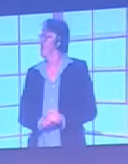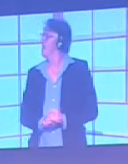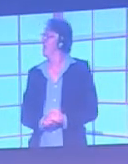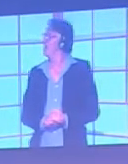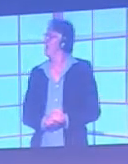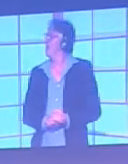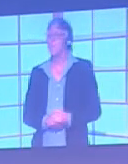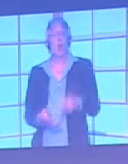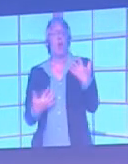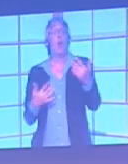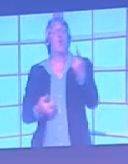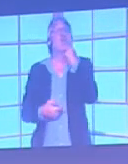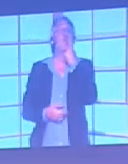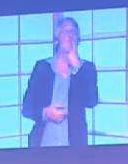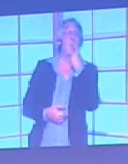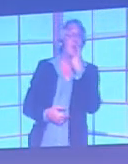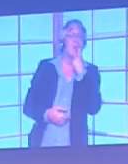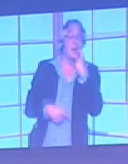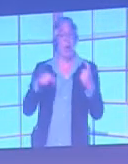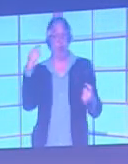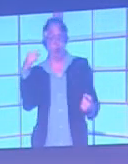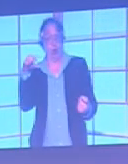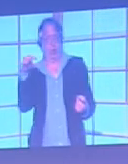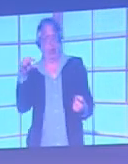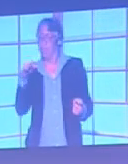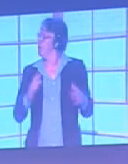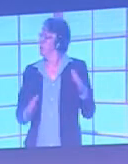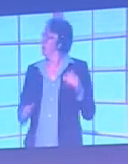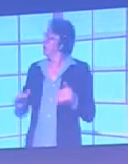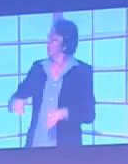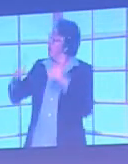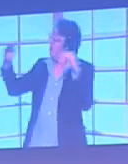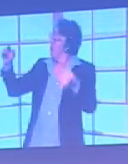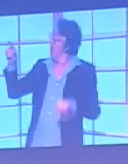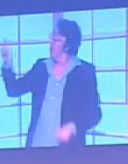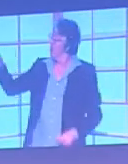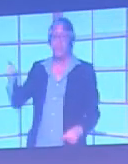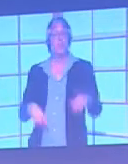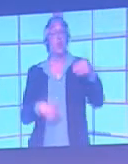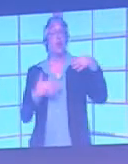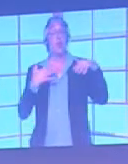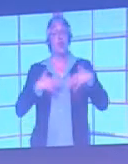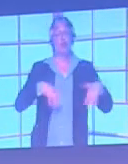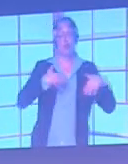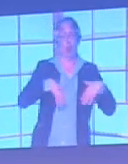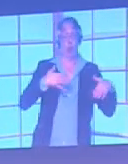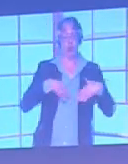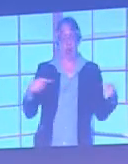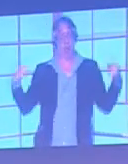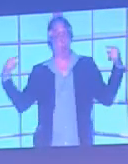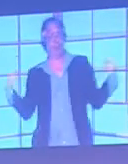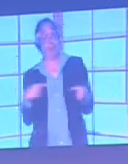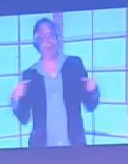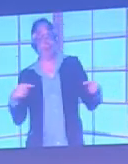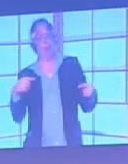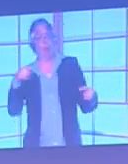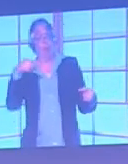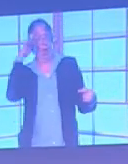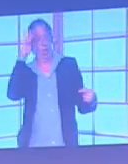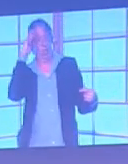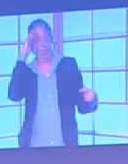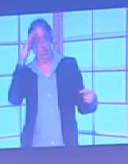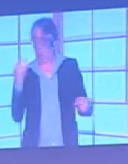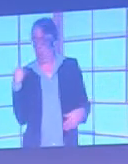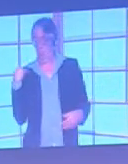Red against green. Here we've got on the top, Georgia against the Republic of Ireland from a few weeks ago,